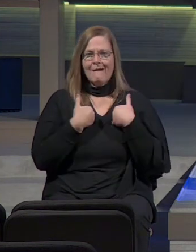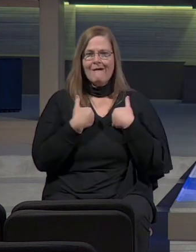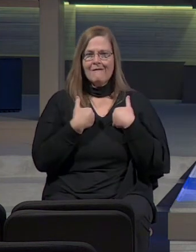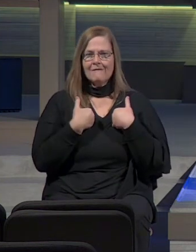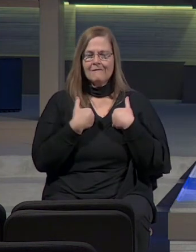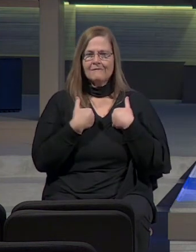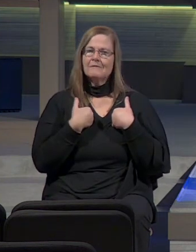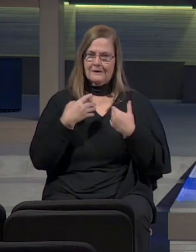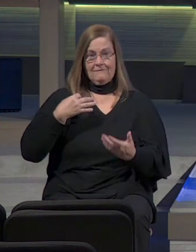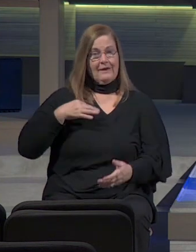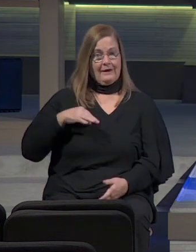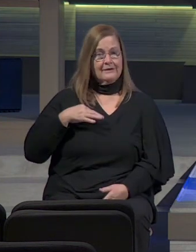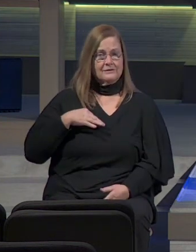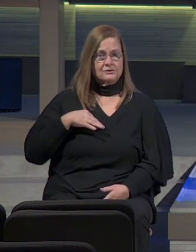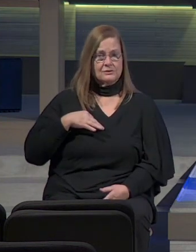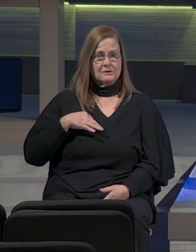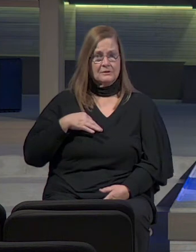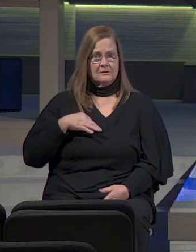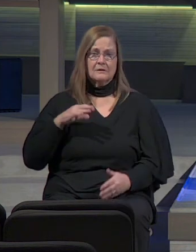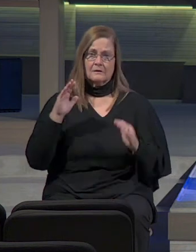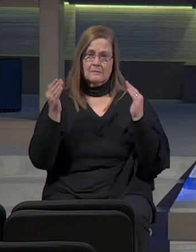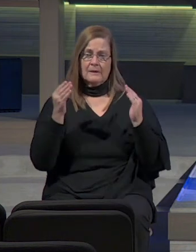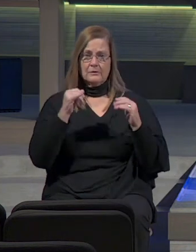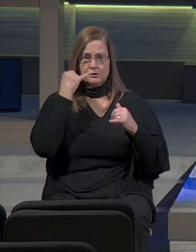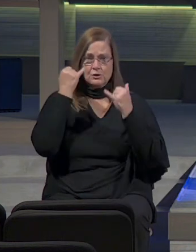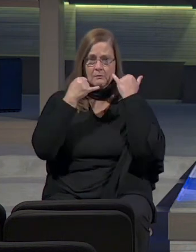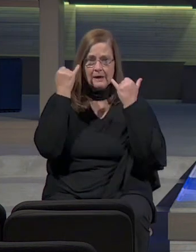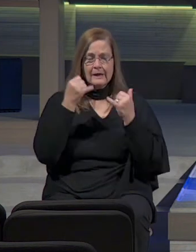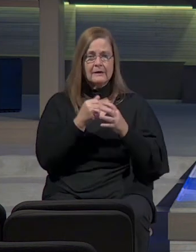Jeremiah. what are some of them?